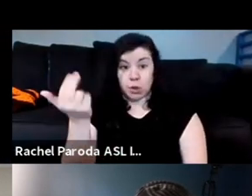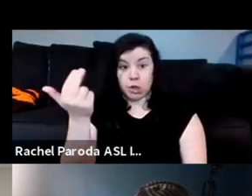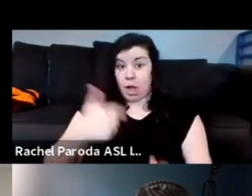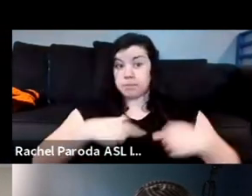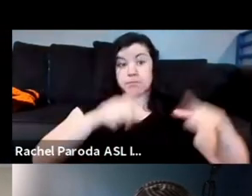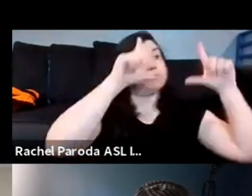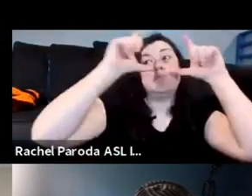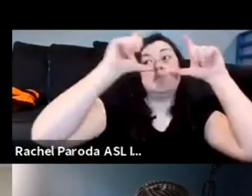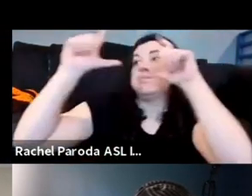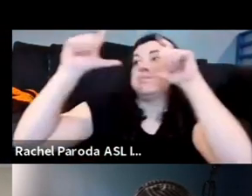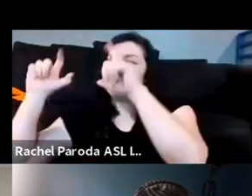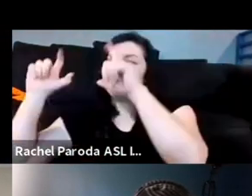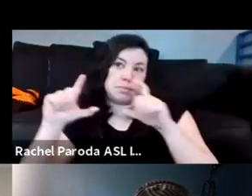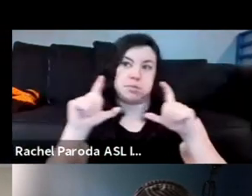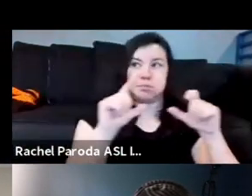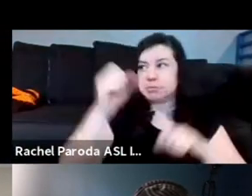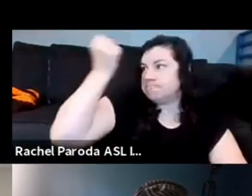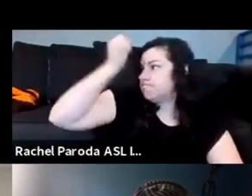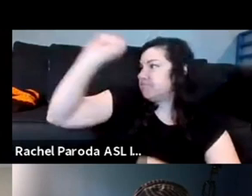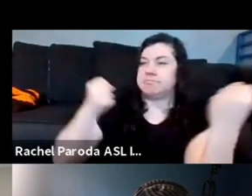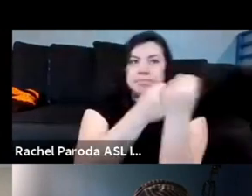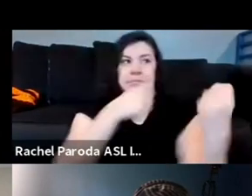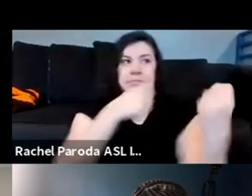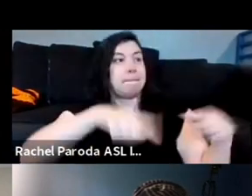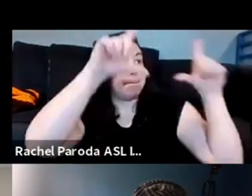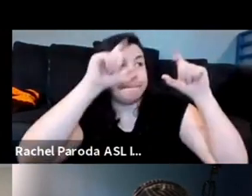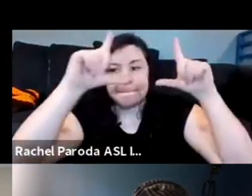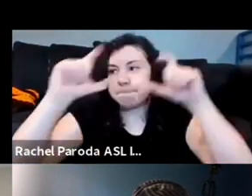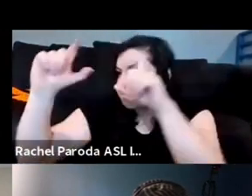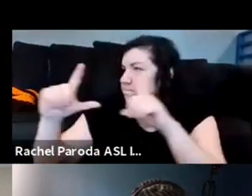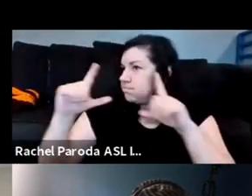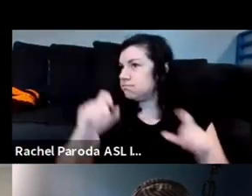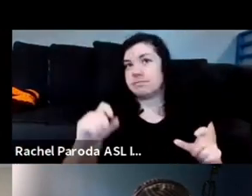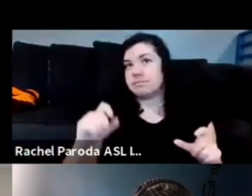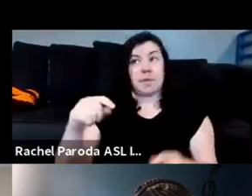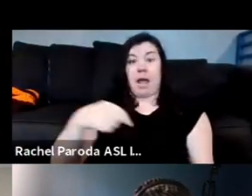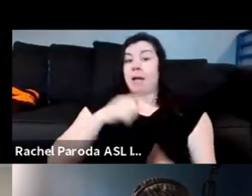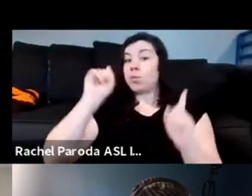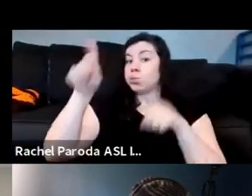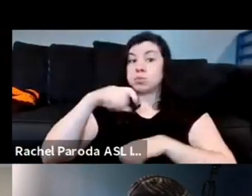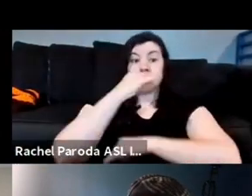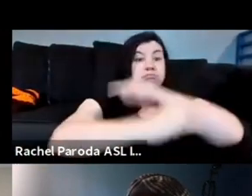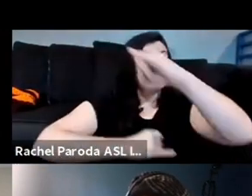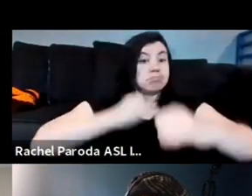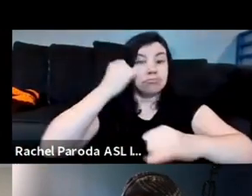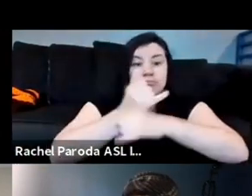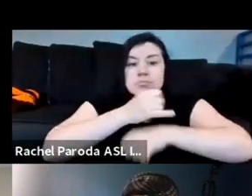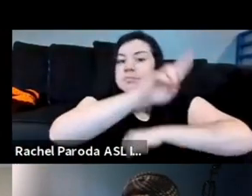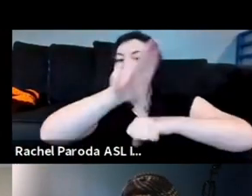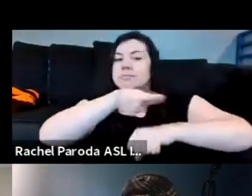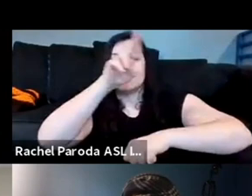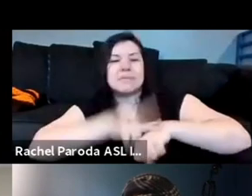and i felt when george floyd i've been to internationally nationally i've been to